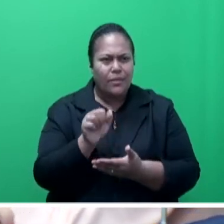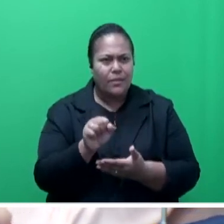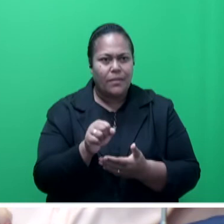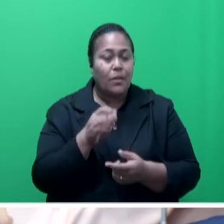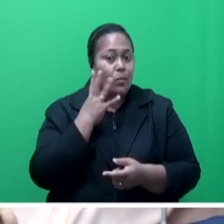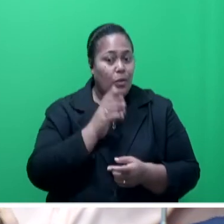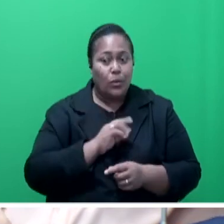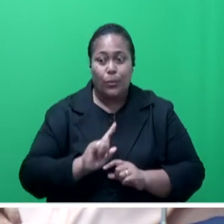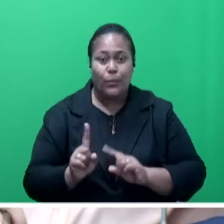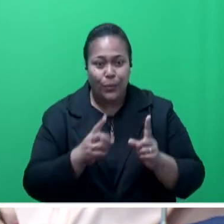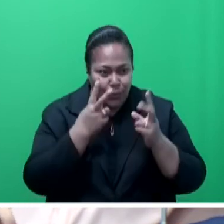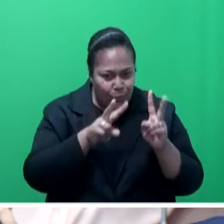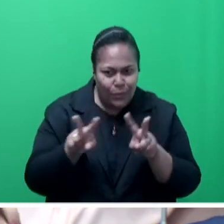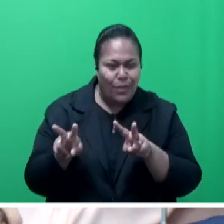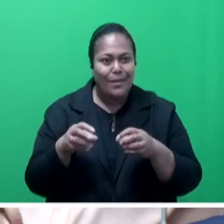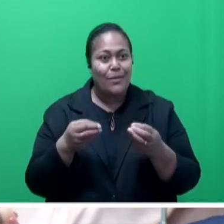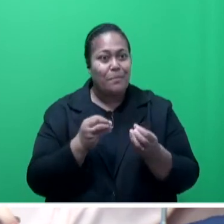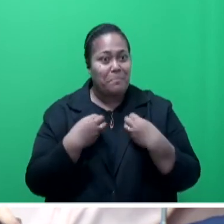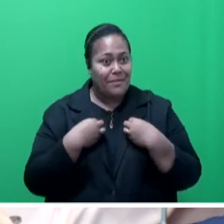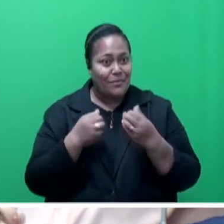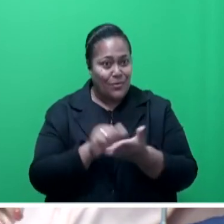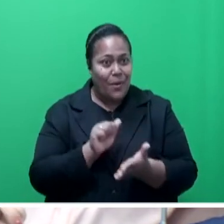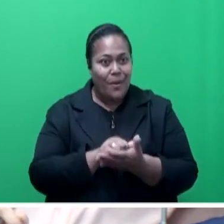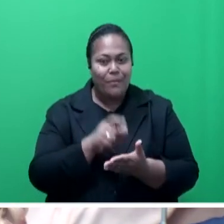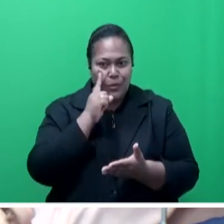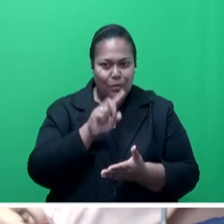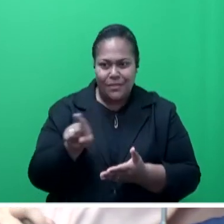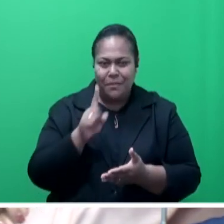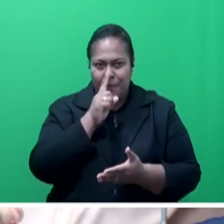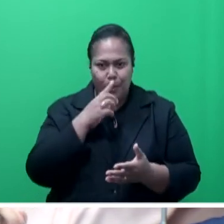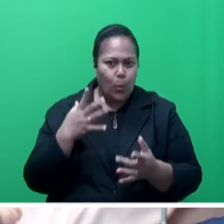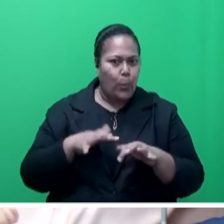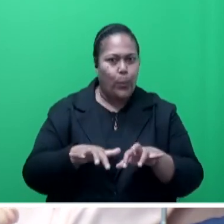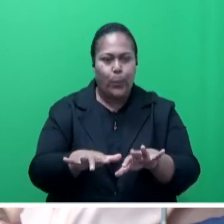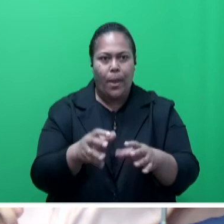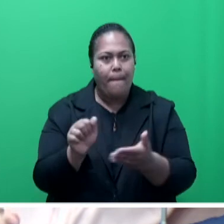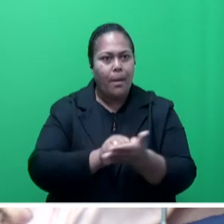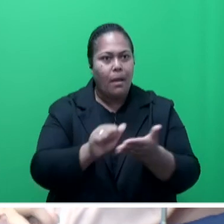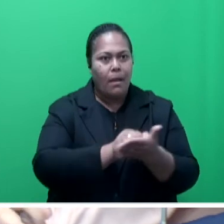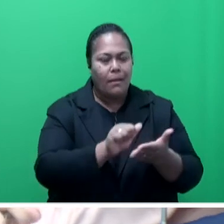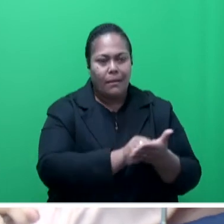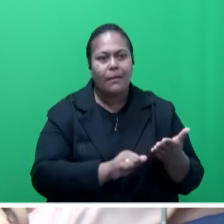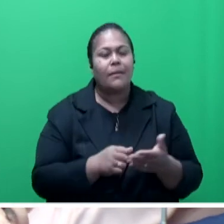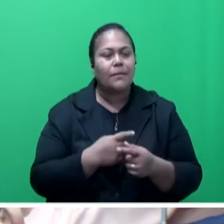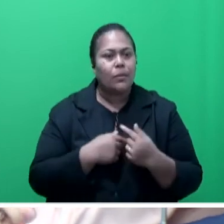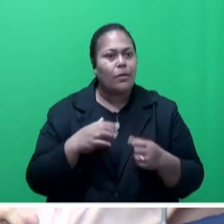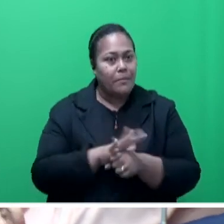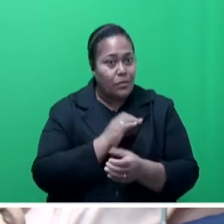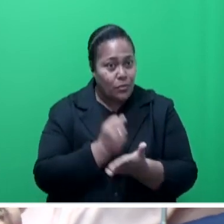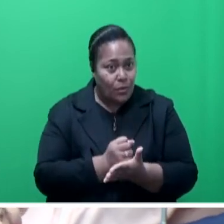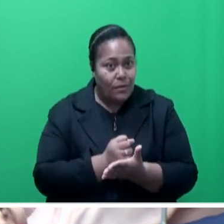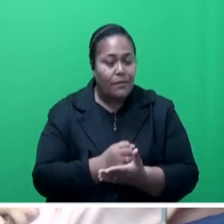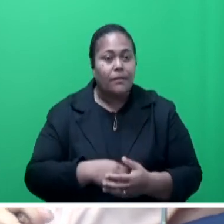If you go out and look at the retail stores, you'll see a lot of consumption taking place. And in that respect, of course, Mr. Speaker, sir, we need to ensure that